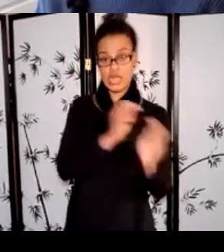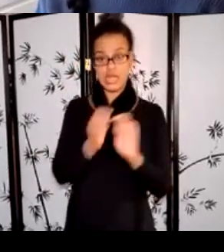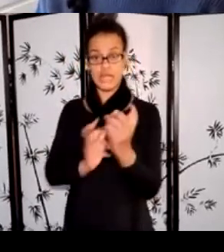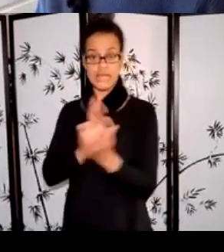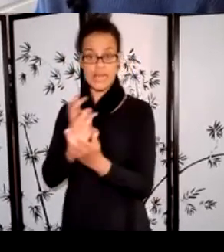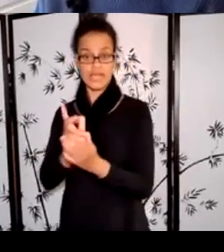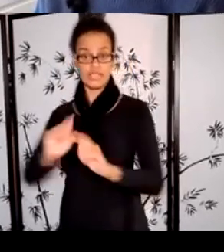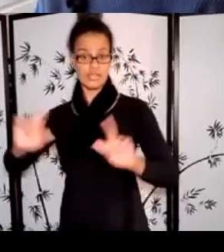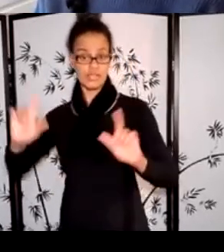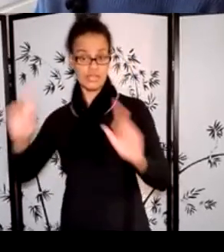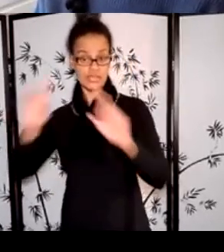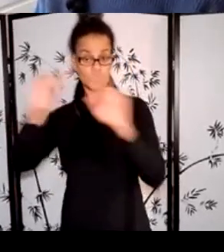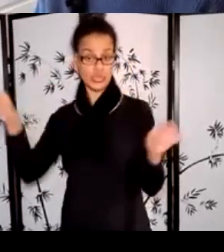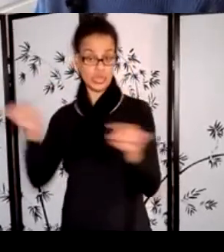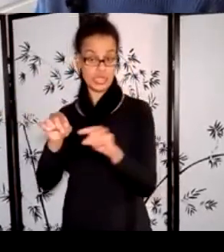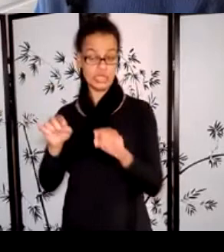or ideal for you.